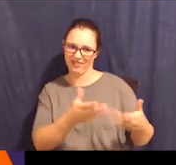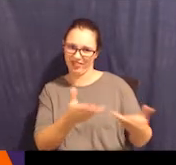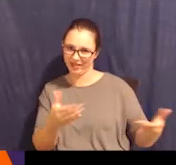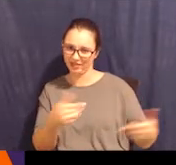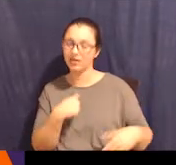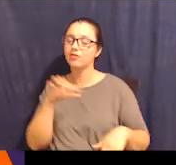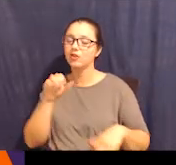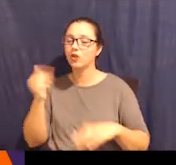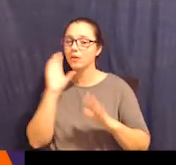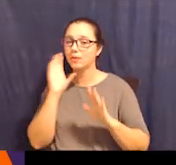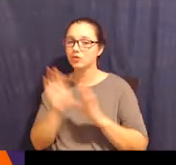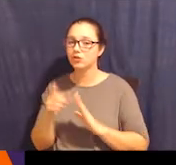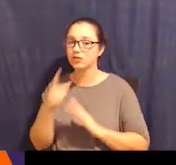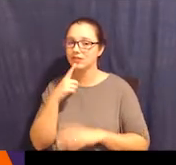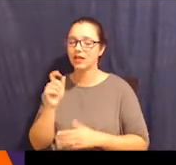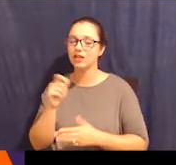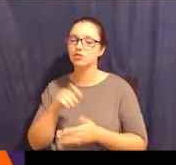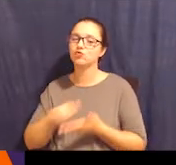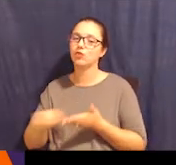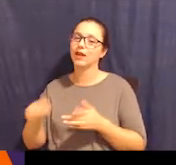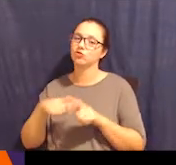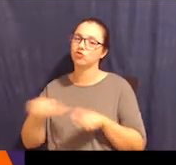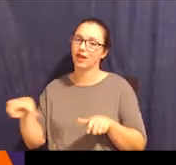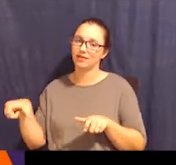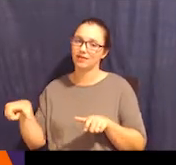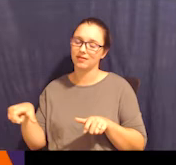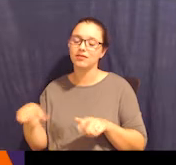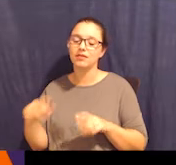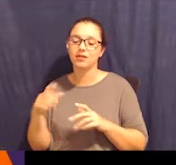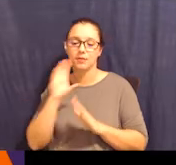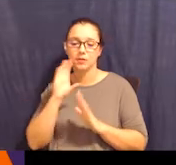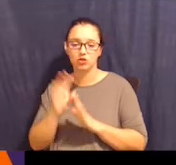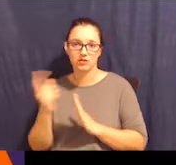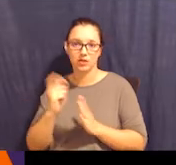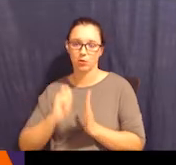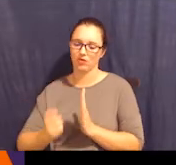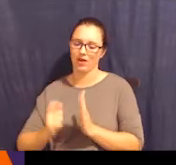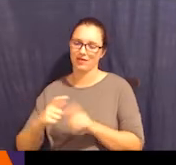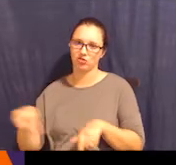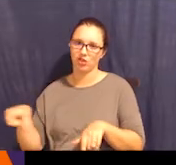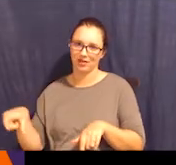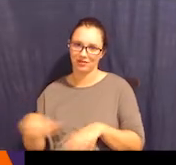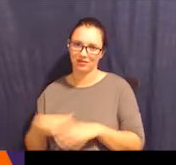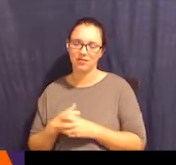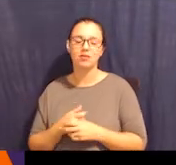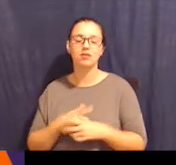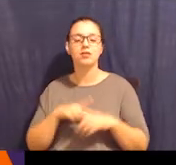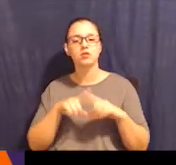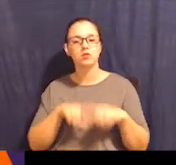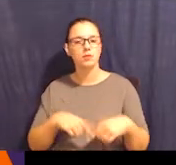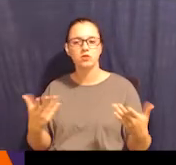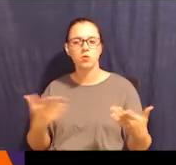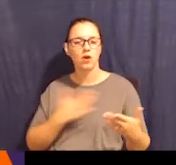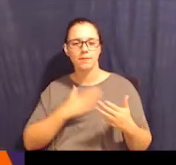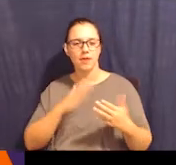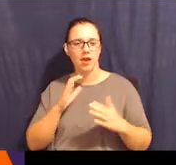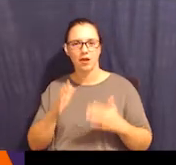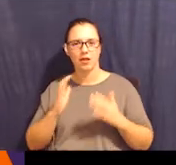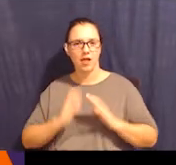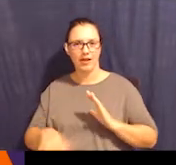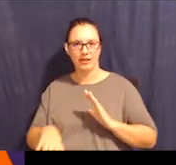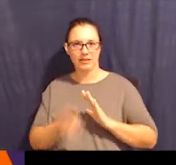someone writing a check. So depending on what my client selects, I know that we're talking about the same thing. So I might